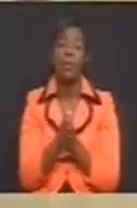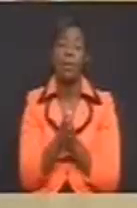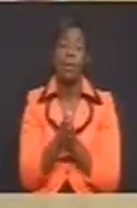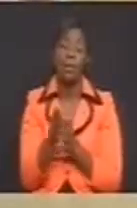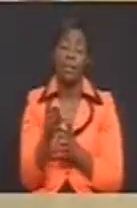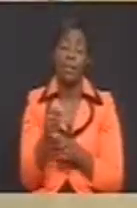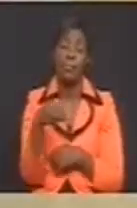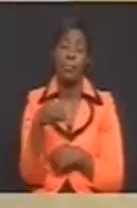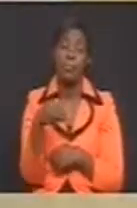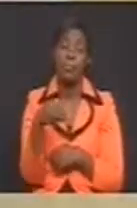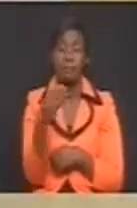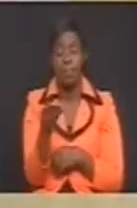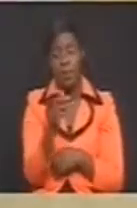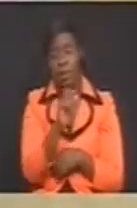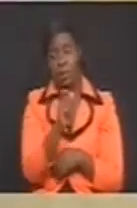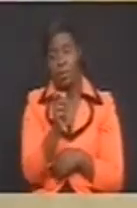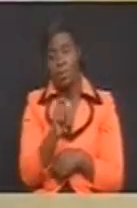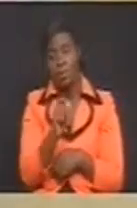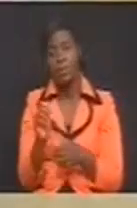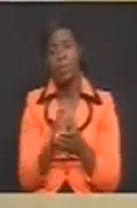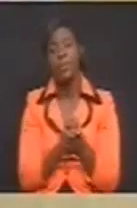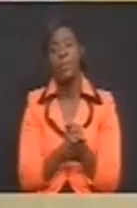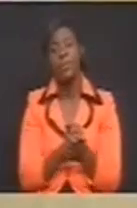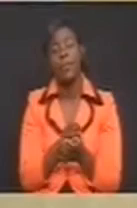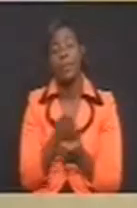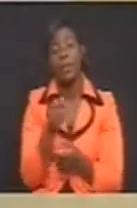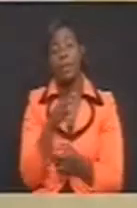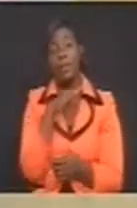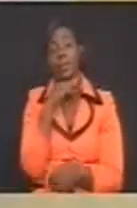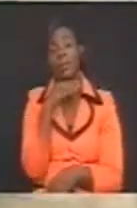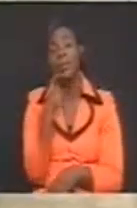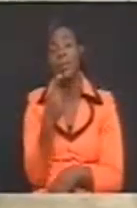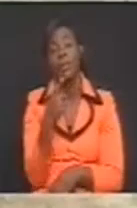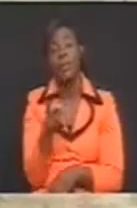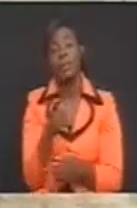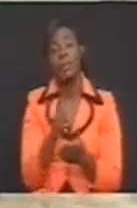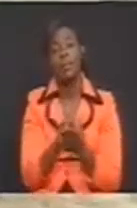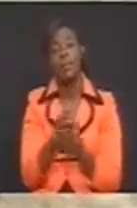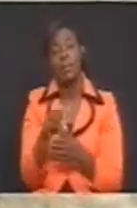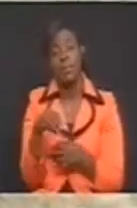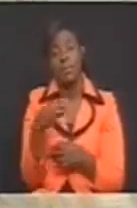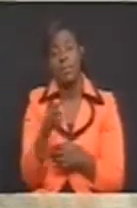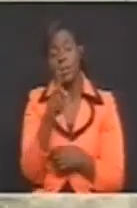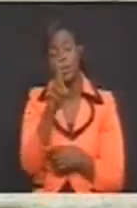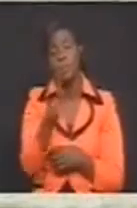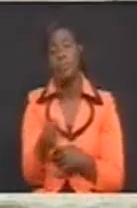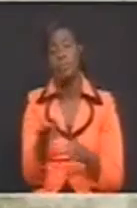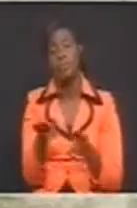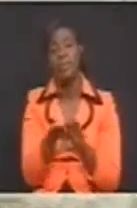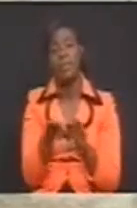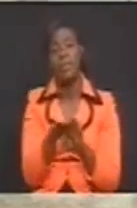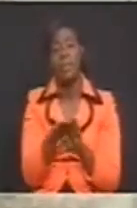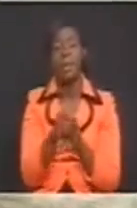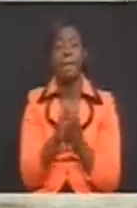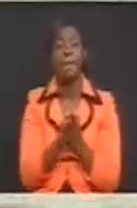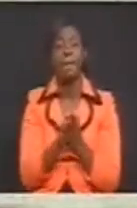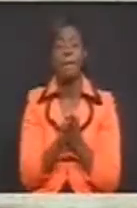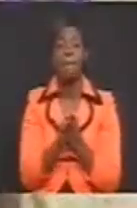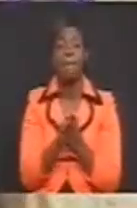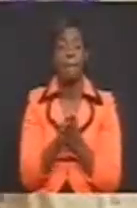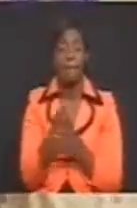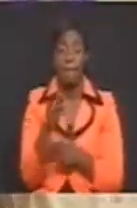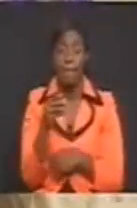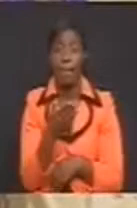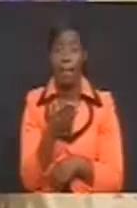A minimum of 1,000 kwacha is given per person and a bonus of 300 kwacha for every